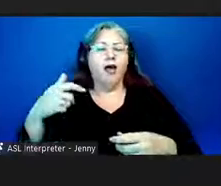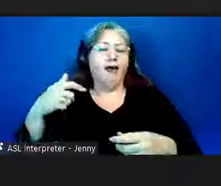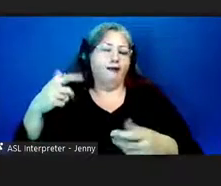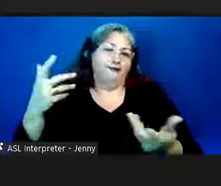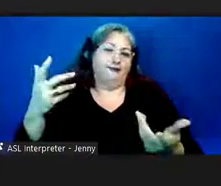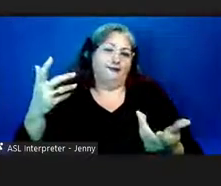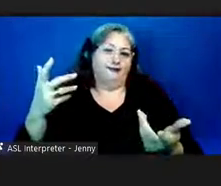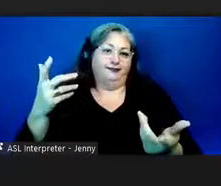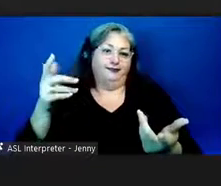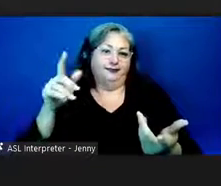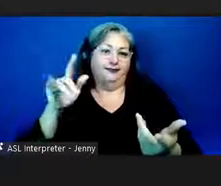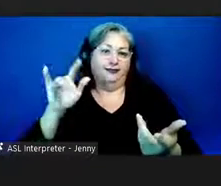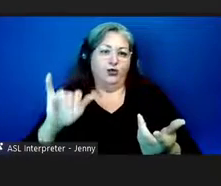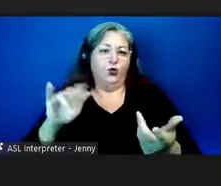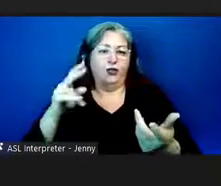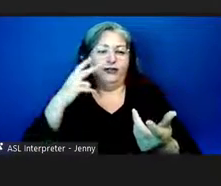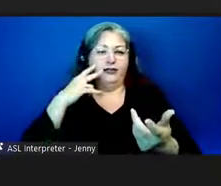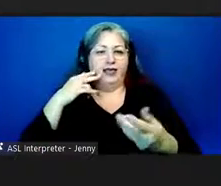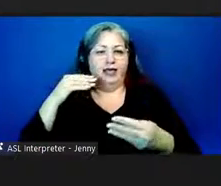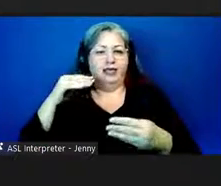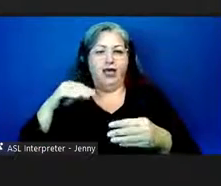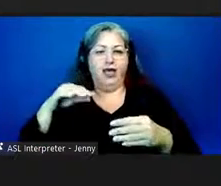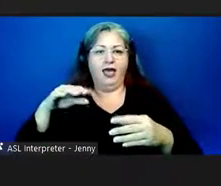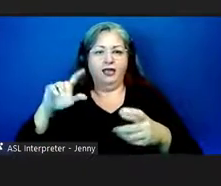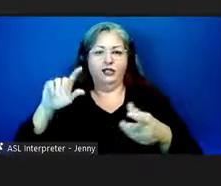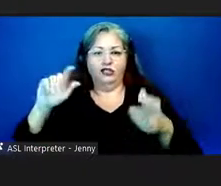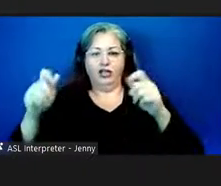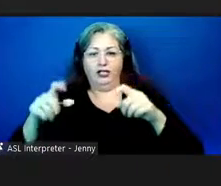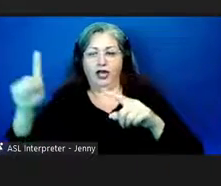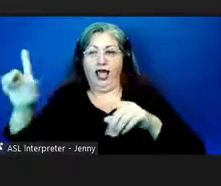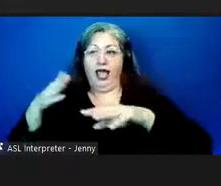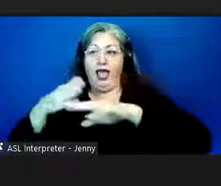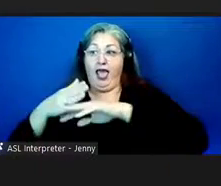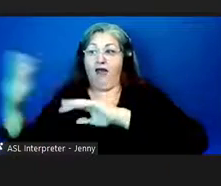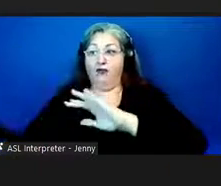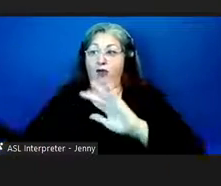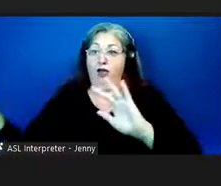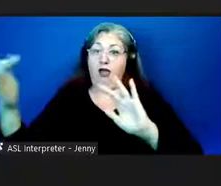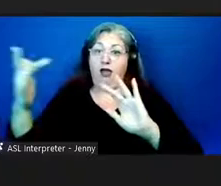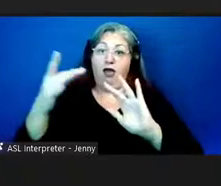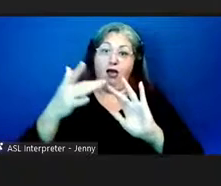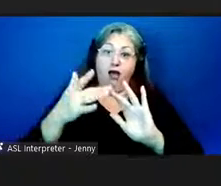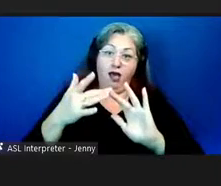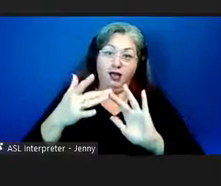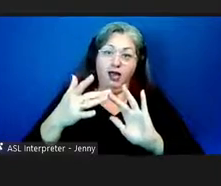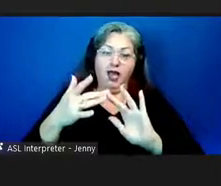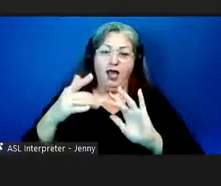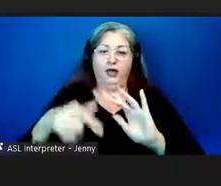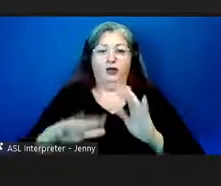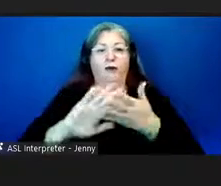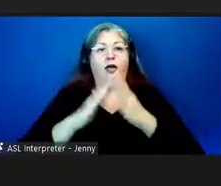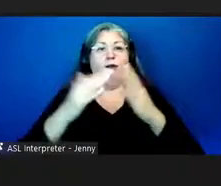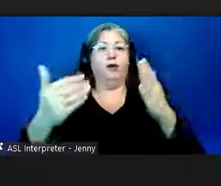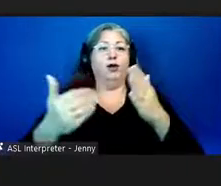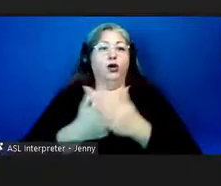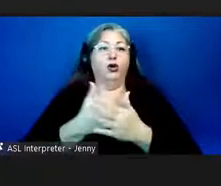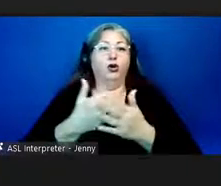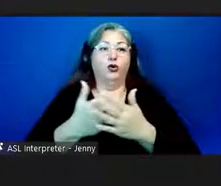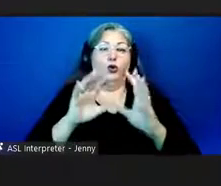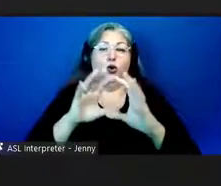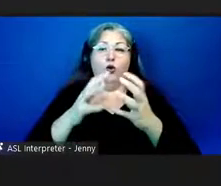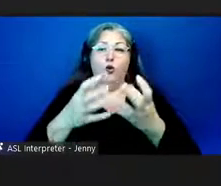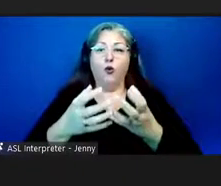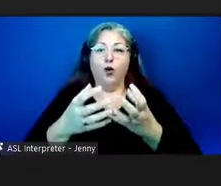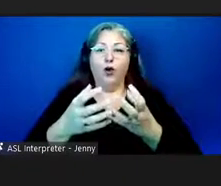that this movement from contact into a new world happened